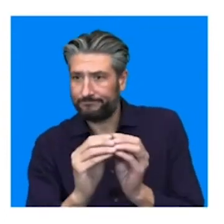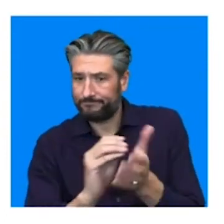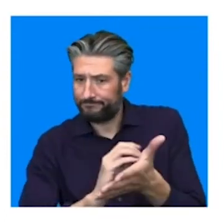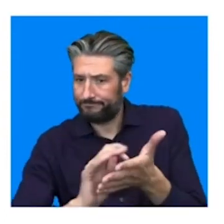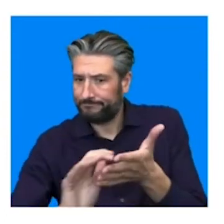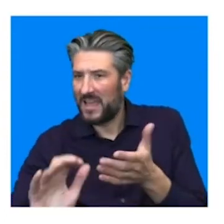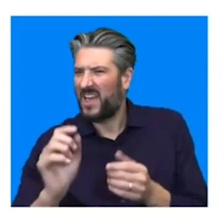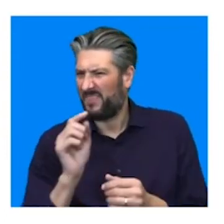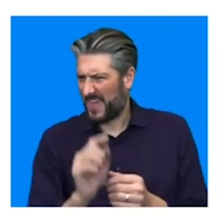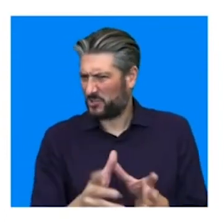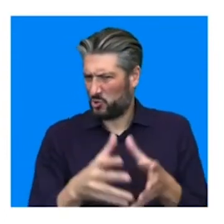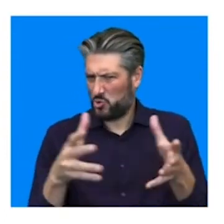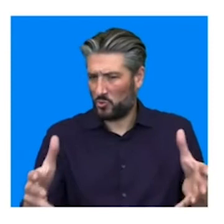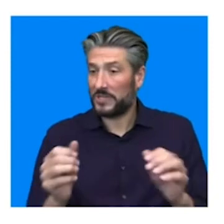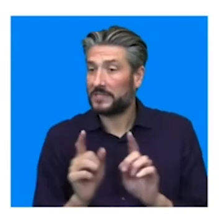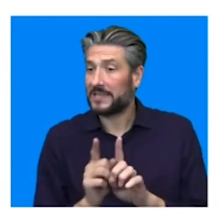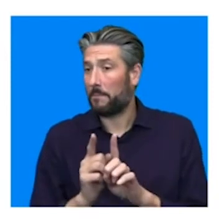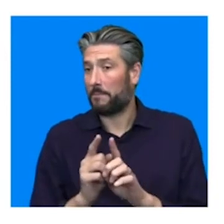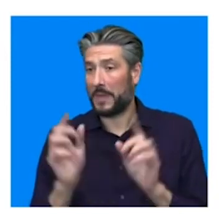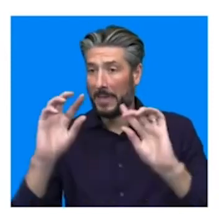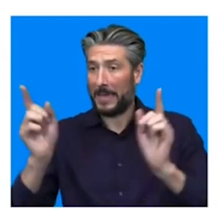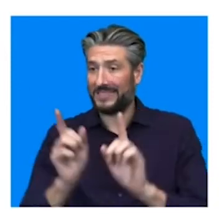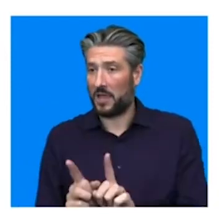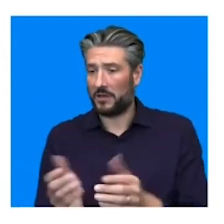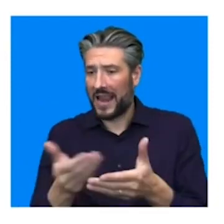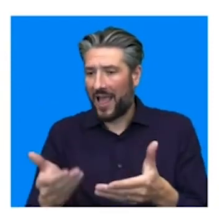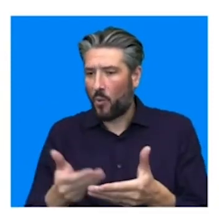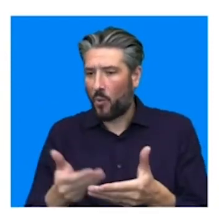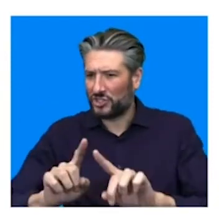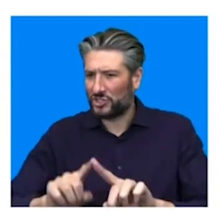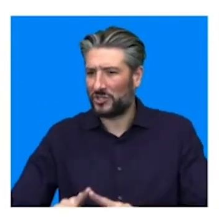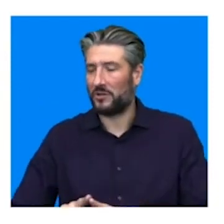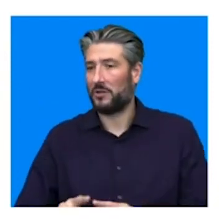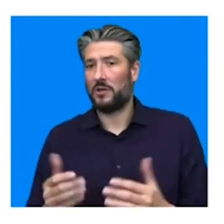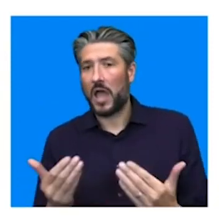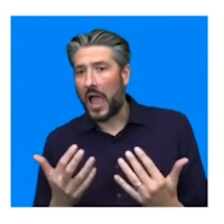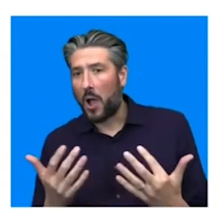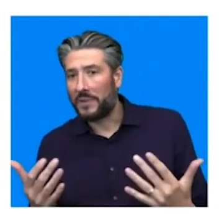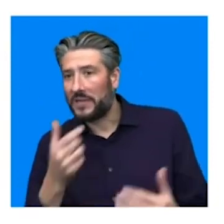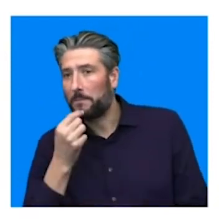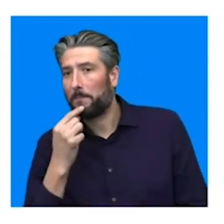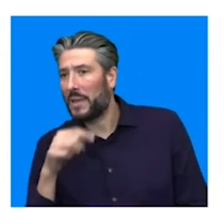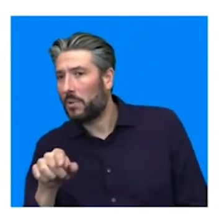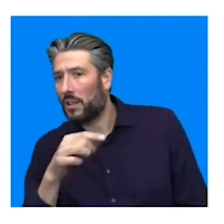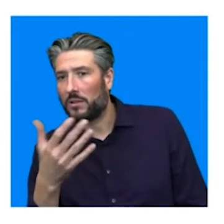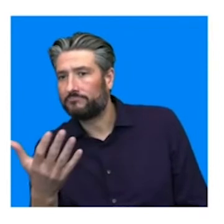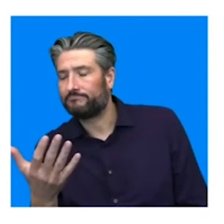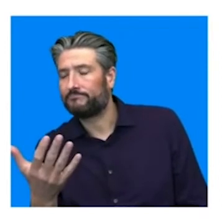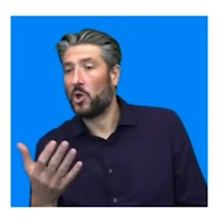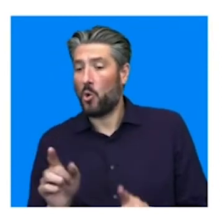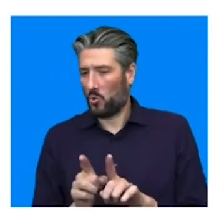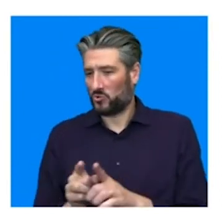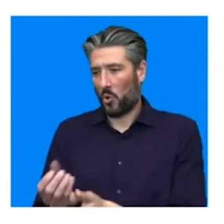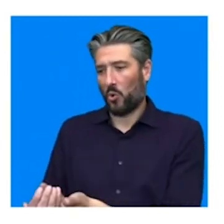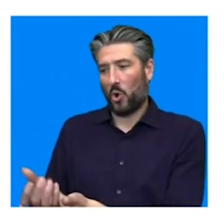languages, you know, the huge, it becomes huge. And it's just how big an audience we actually have for that now versus the cost making it. So